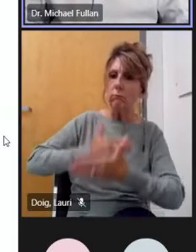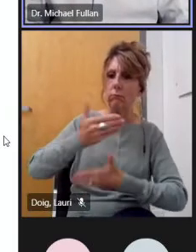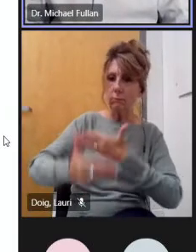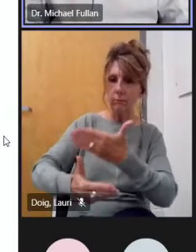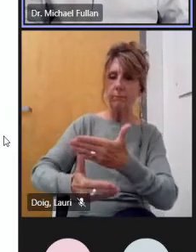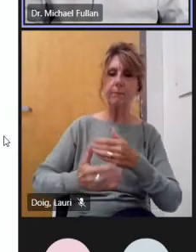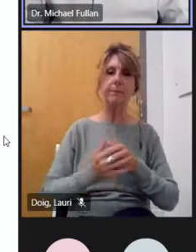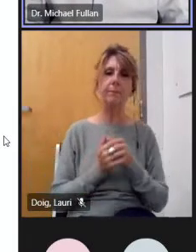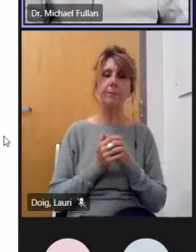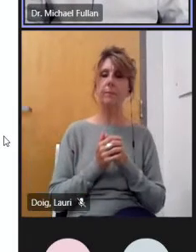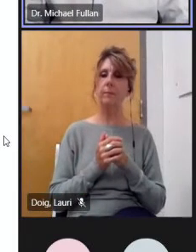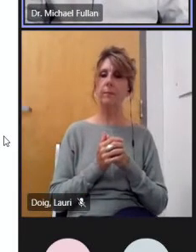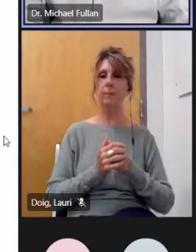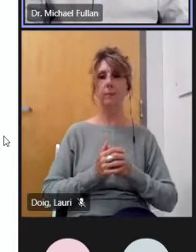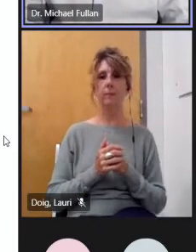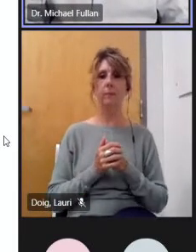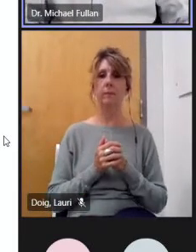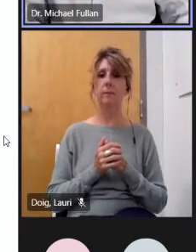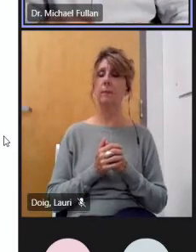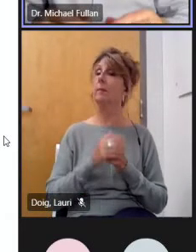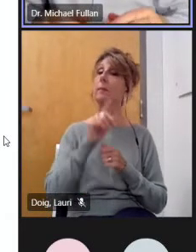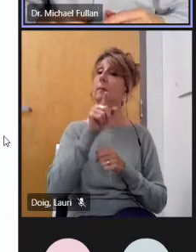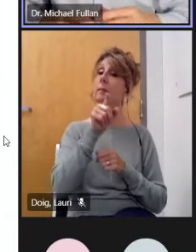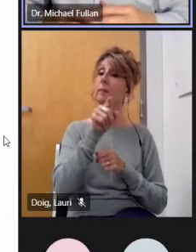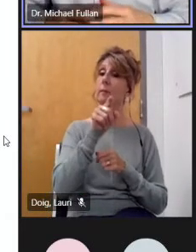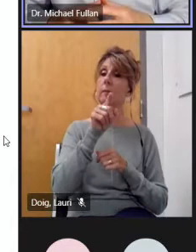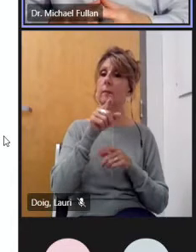uh but the substance of it is around